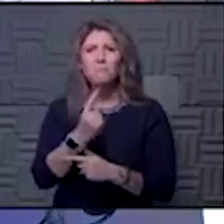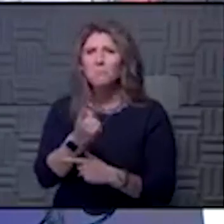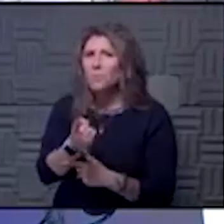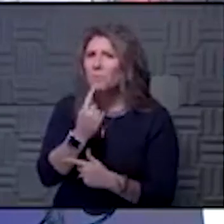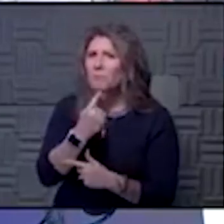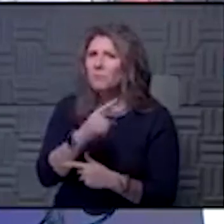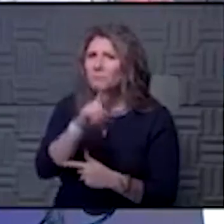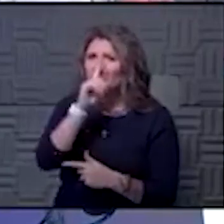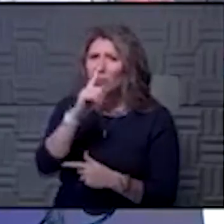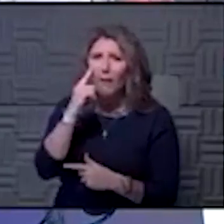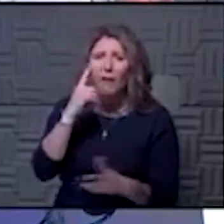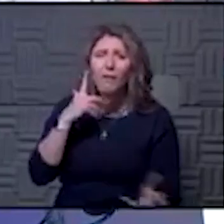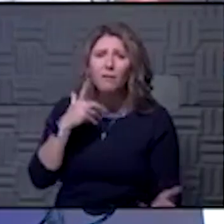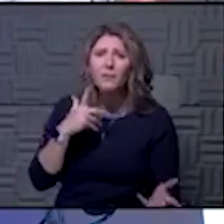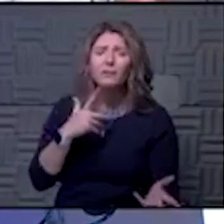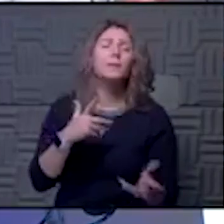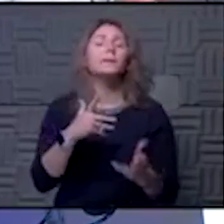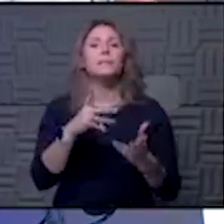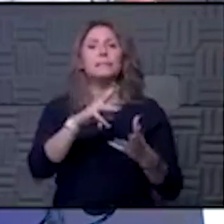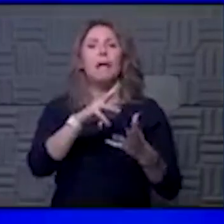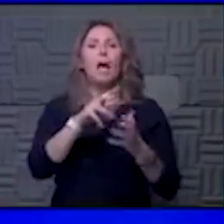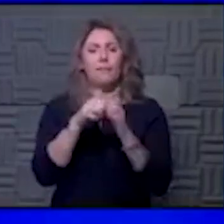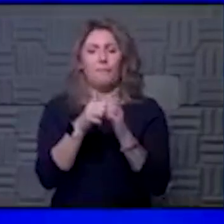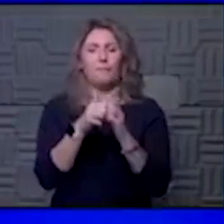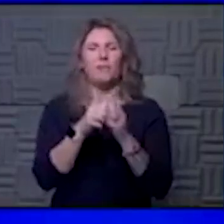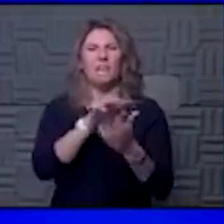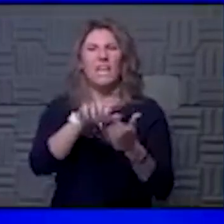Hawk? Yeah, again, I think it's a combination of things.